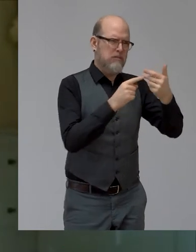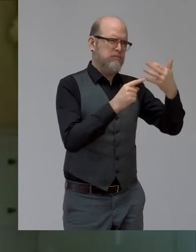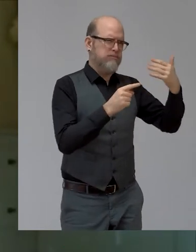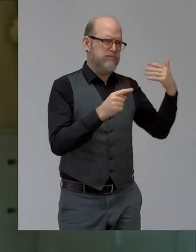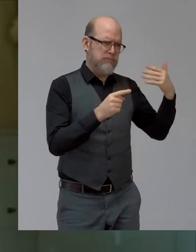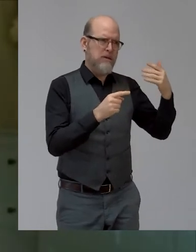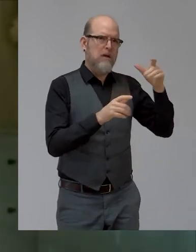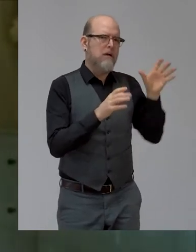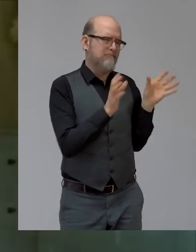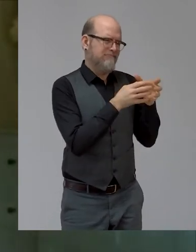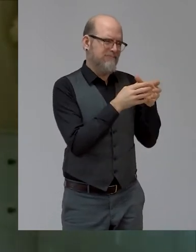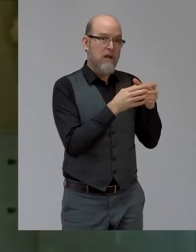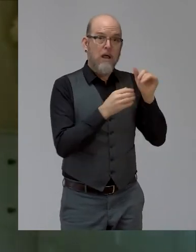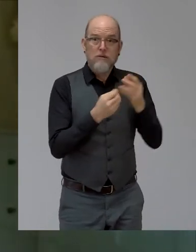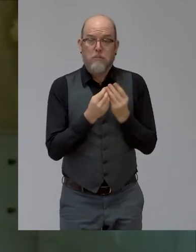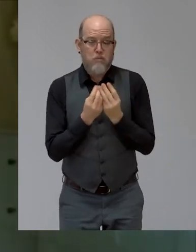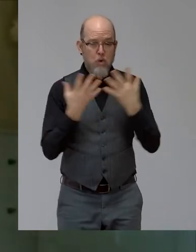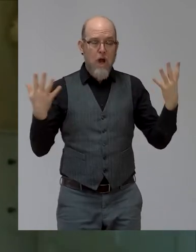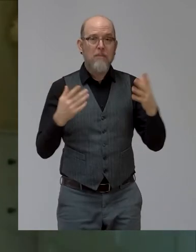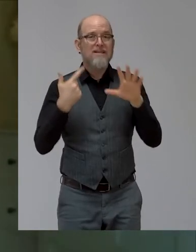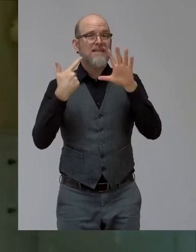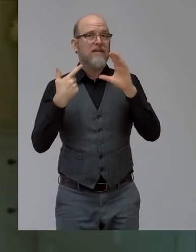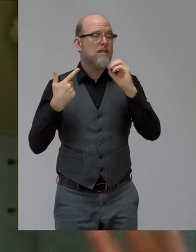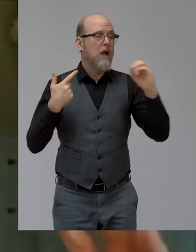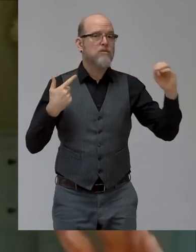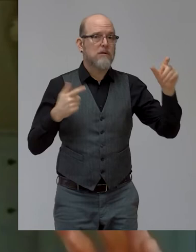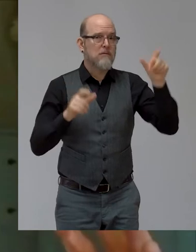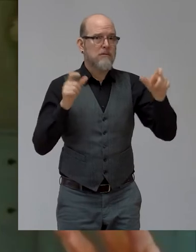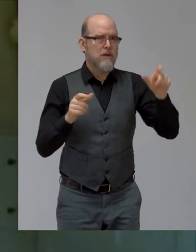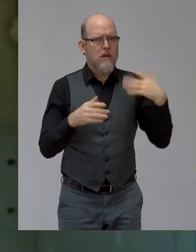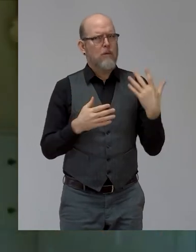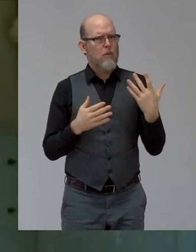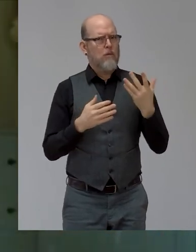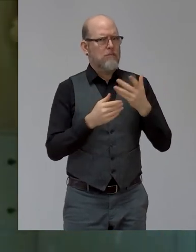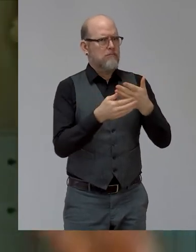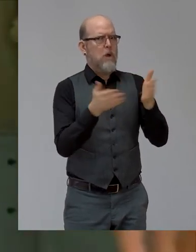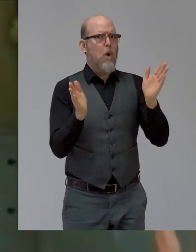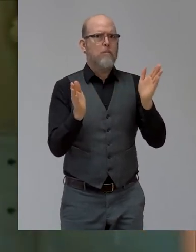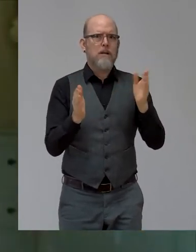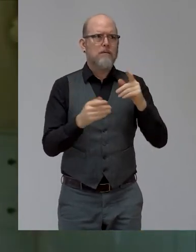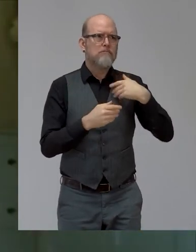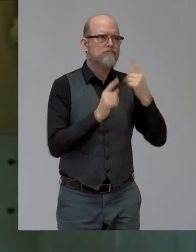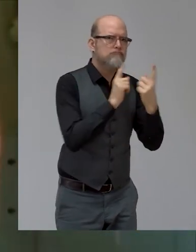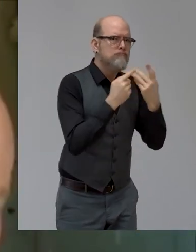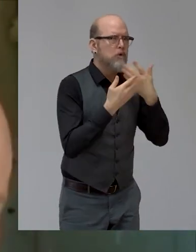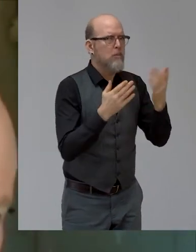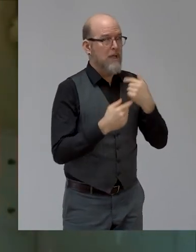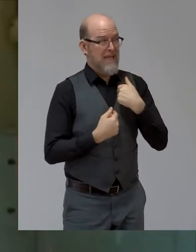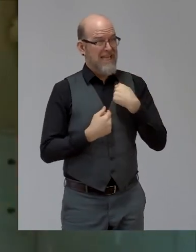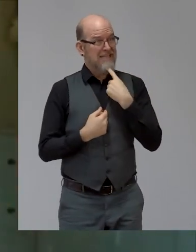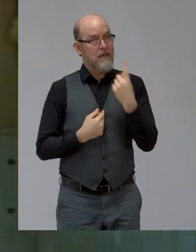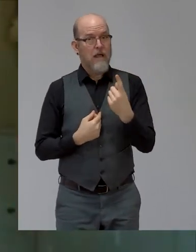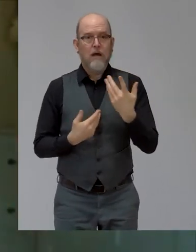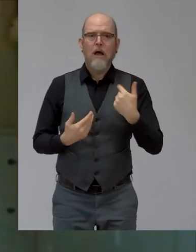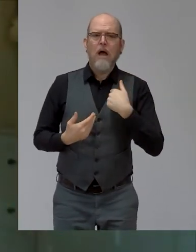so, you know, a lot of people know me. I always publicly speak whenever I go to an office to everybody from the receptionist to the managing